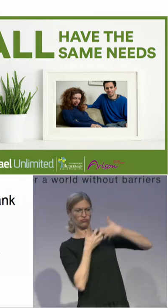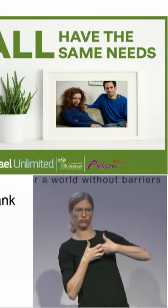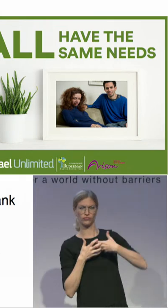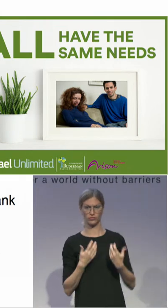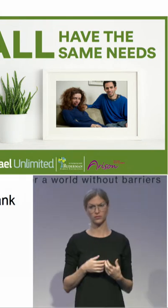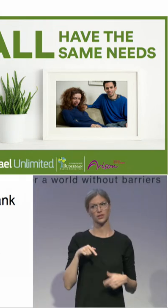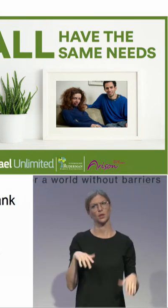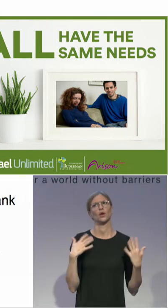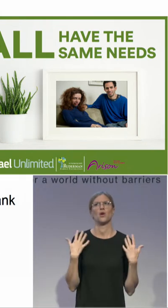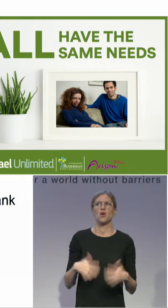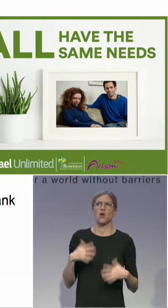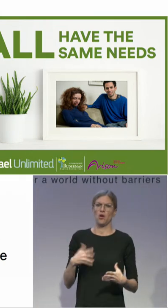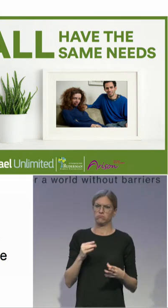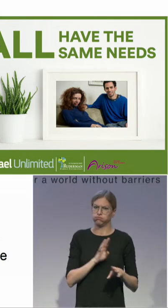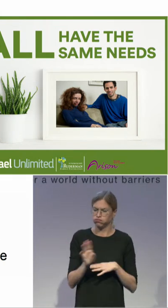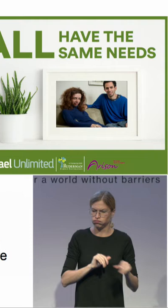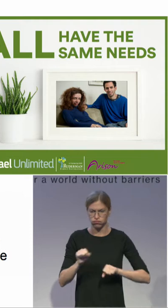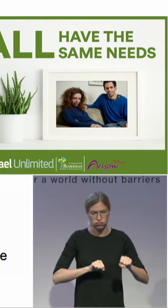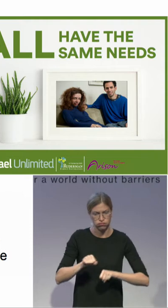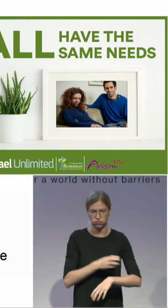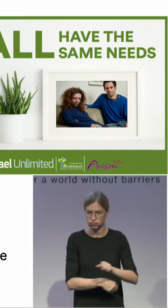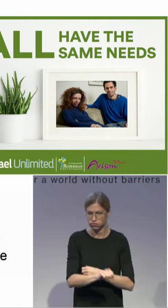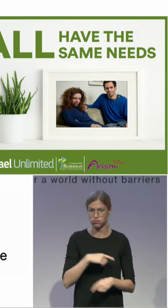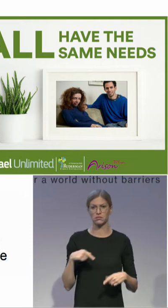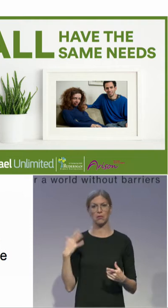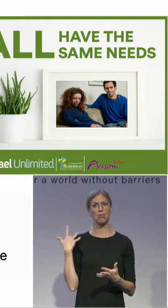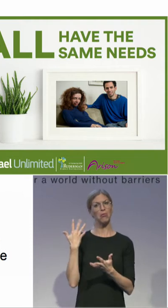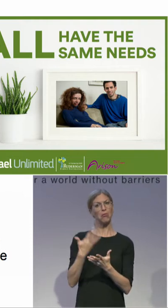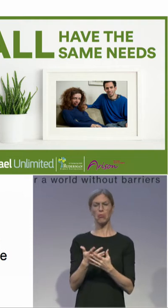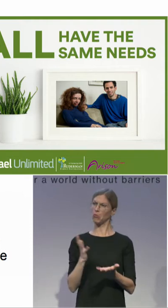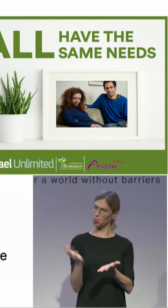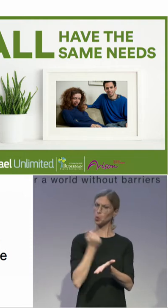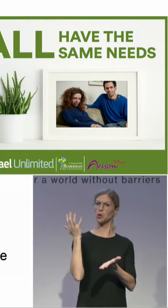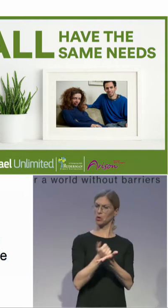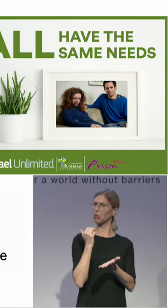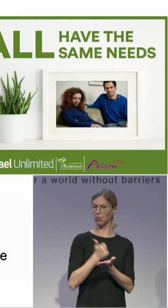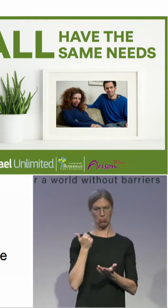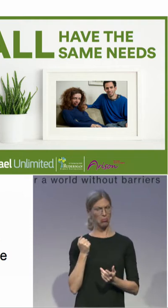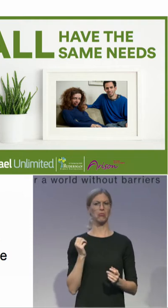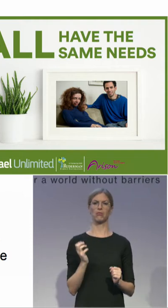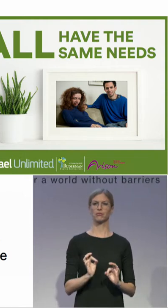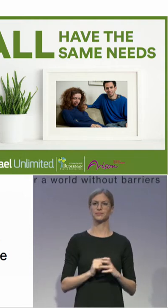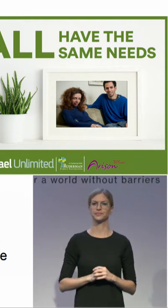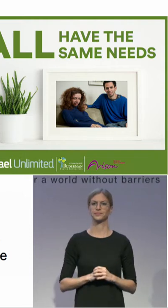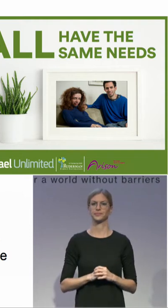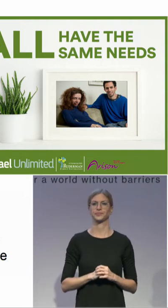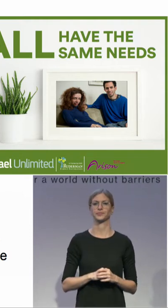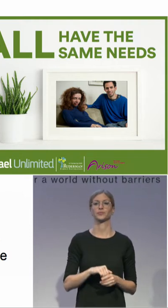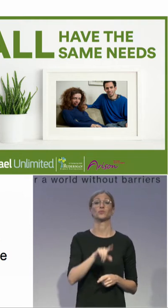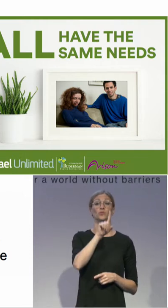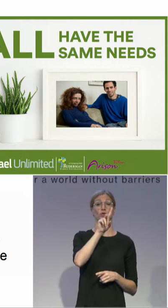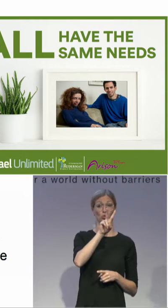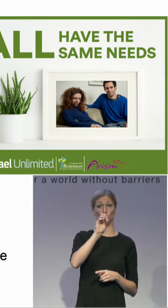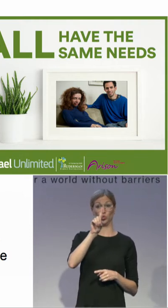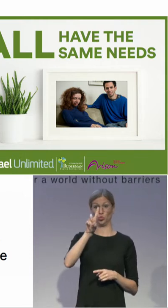way with this successful pilot. In 2012, we came to the government, we said, let's